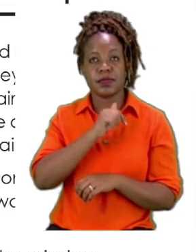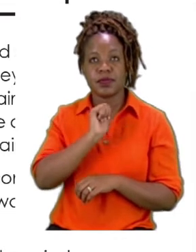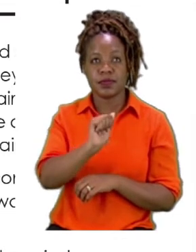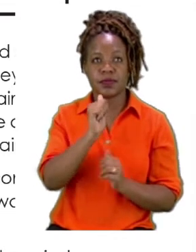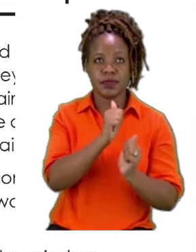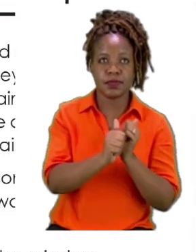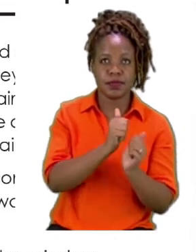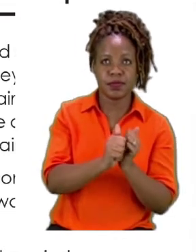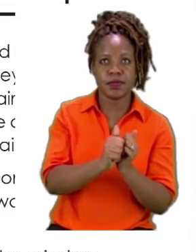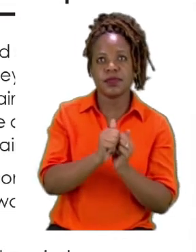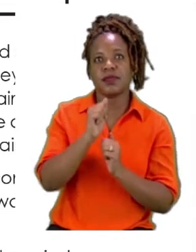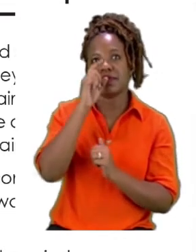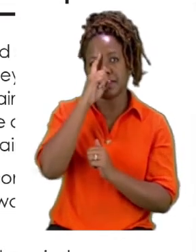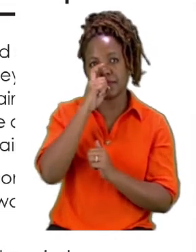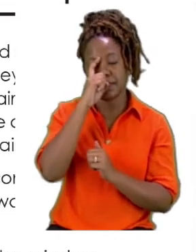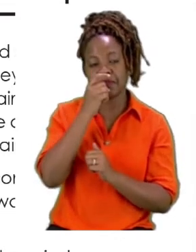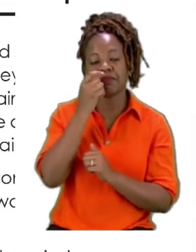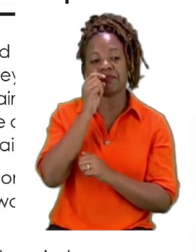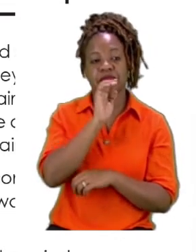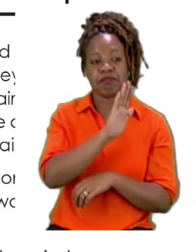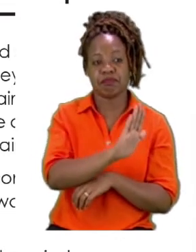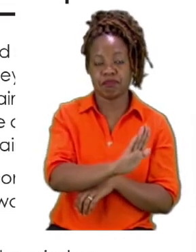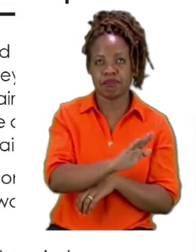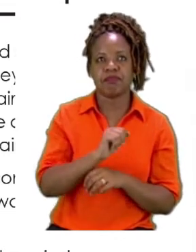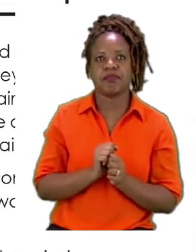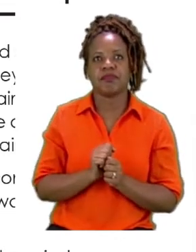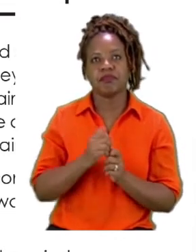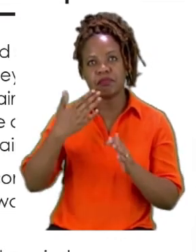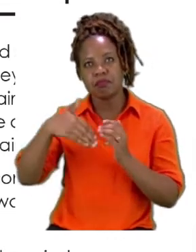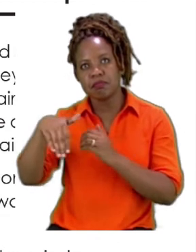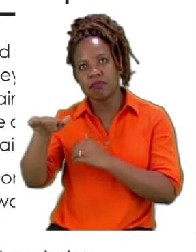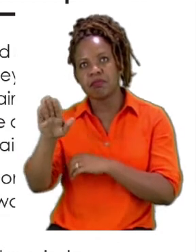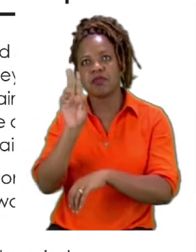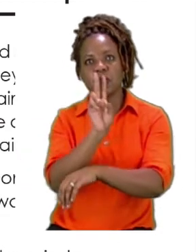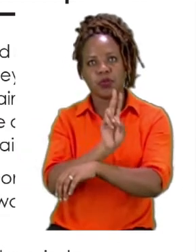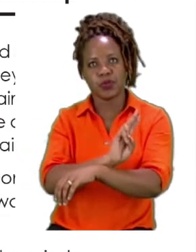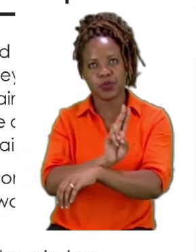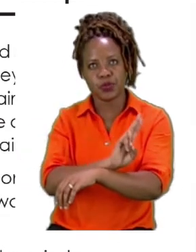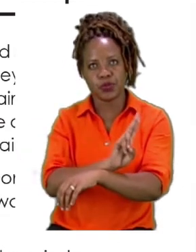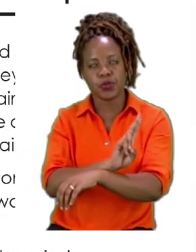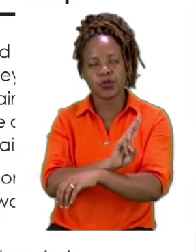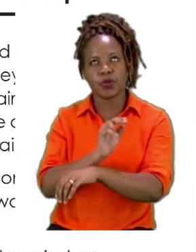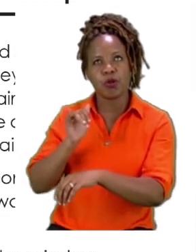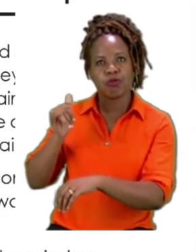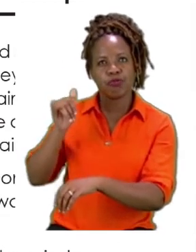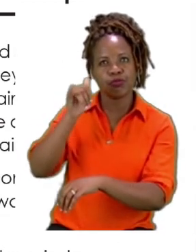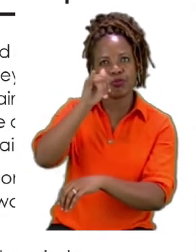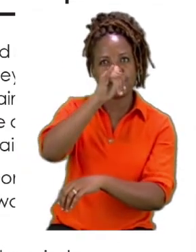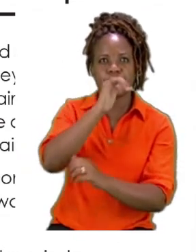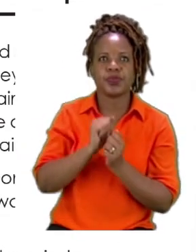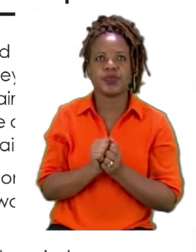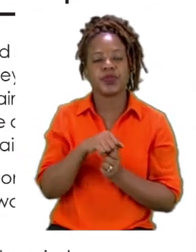too. They were going on holiday with the airplane. They